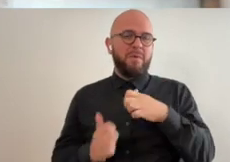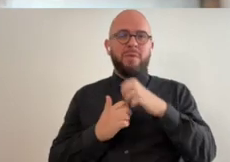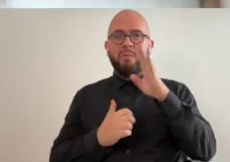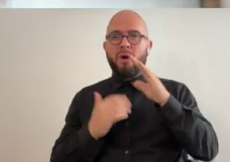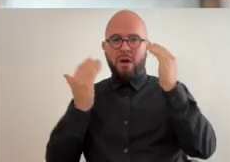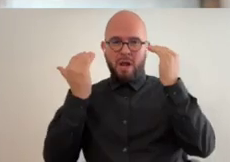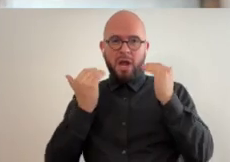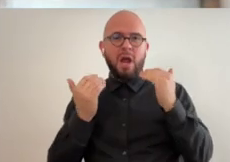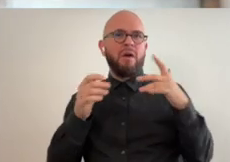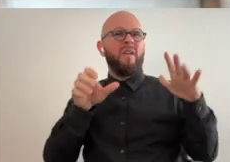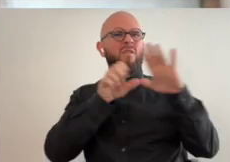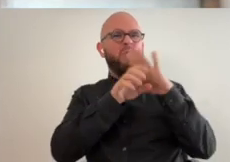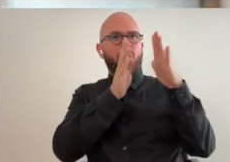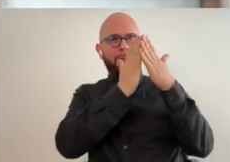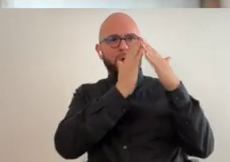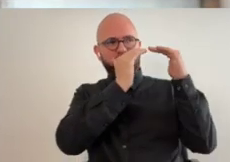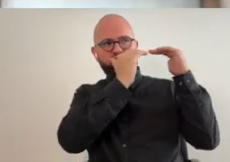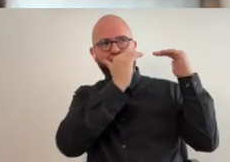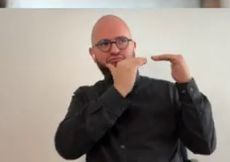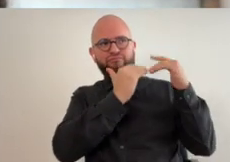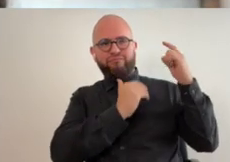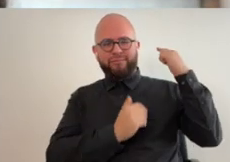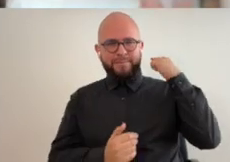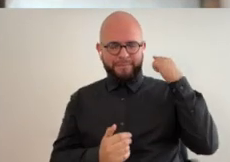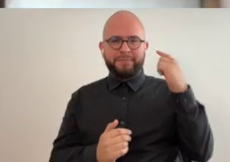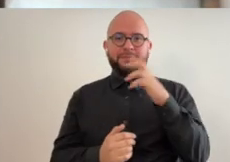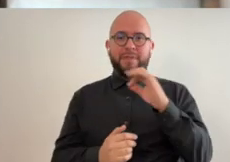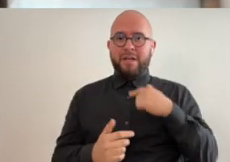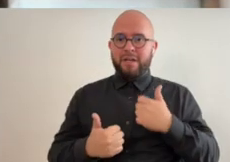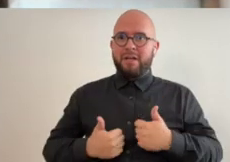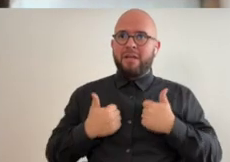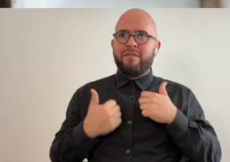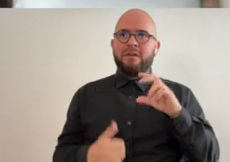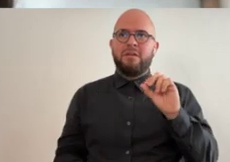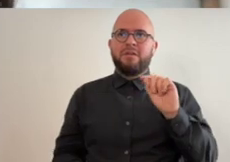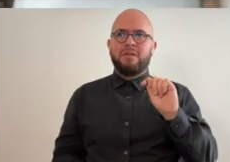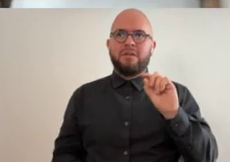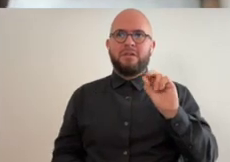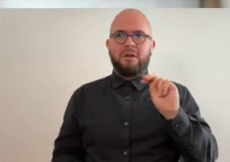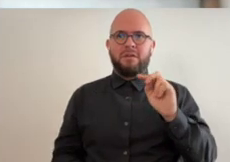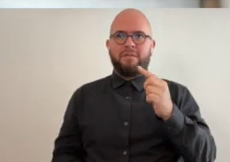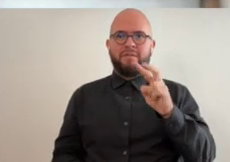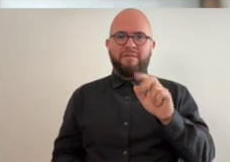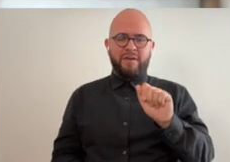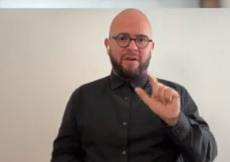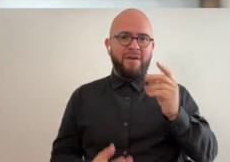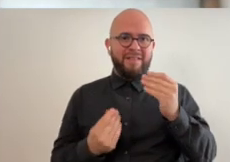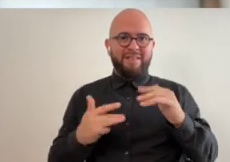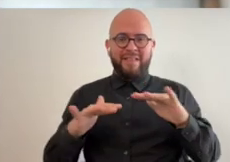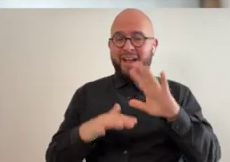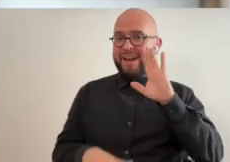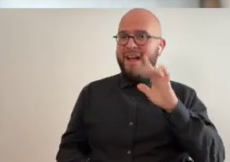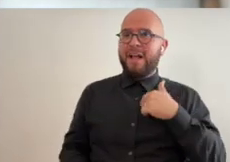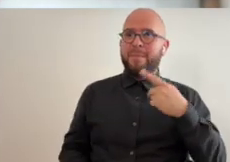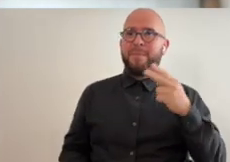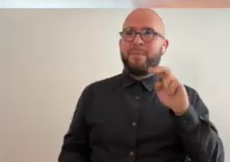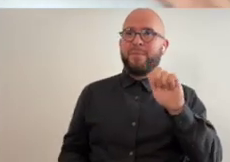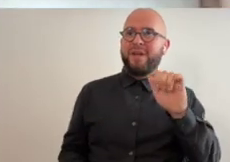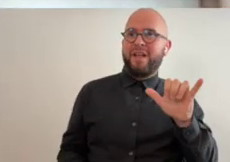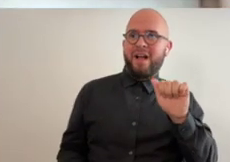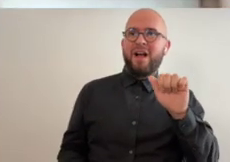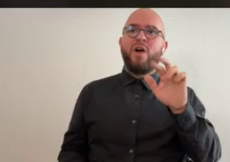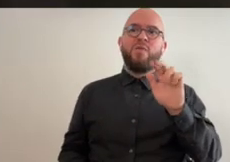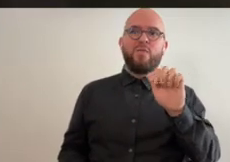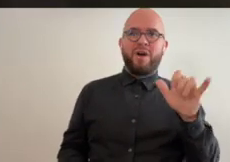am a middle-aged white woman and with brown hair in front of a very full bookshelf and i'm living on tong the land